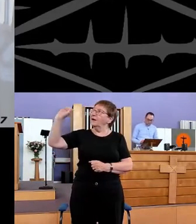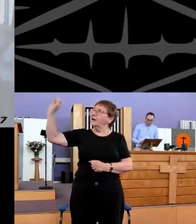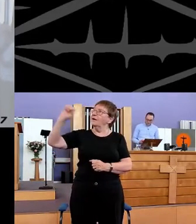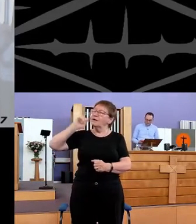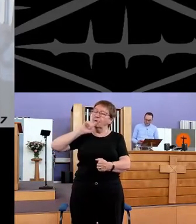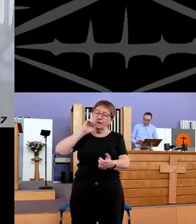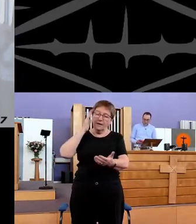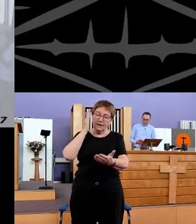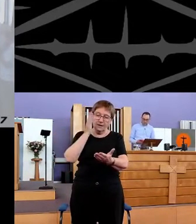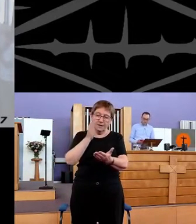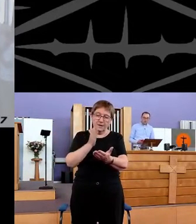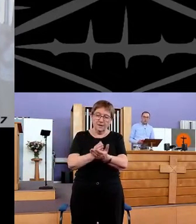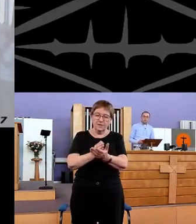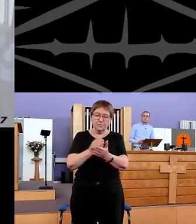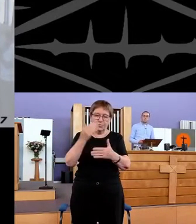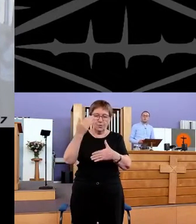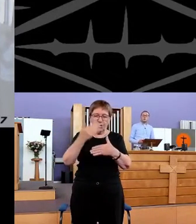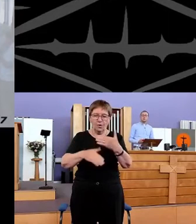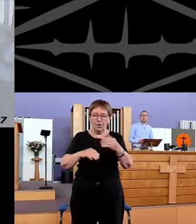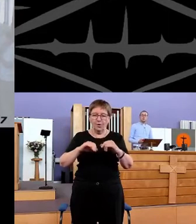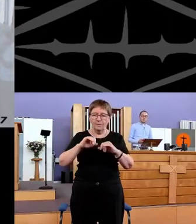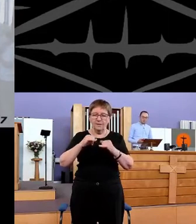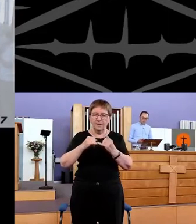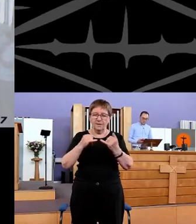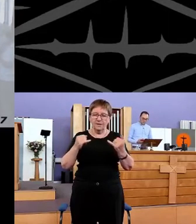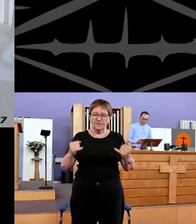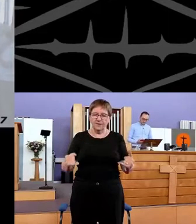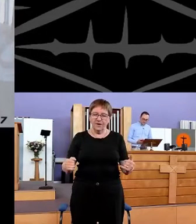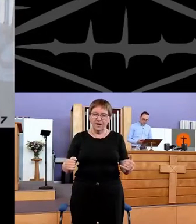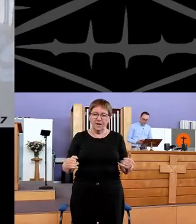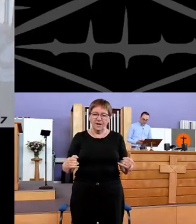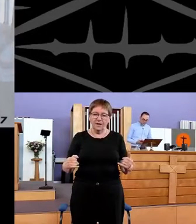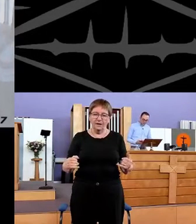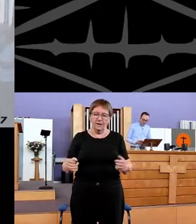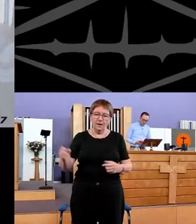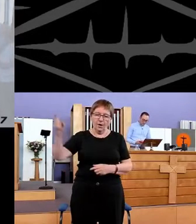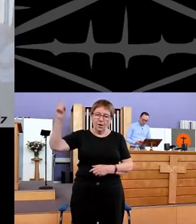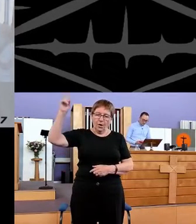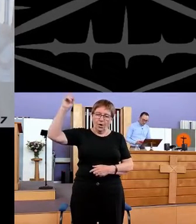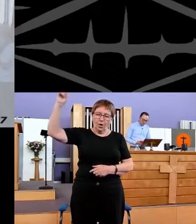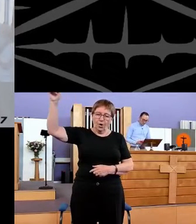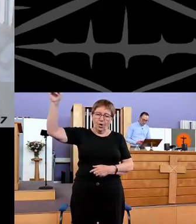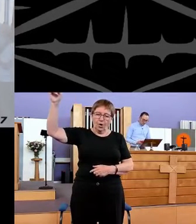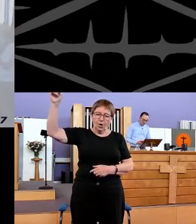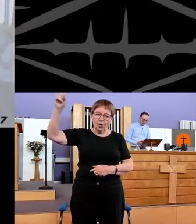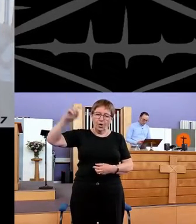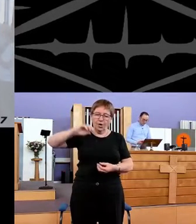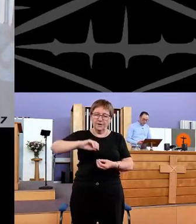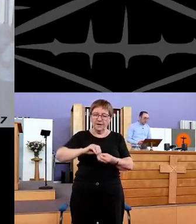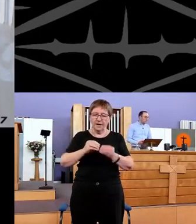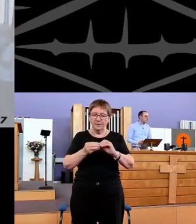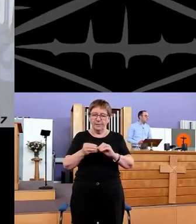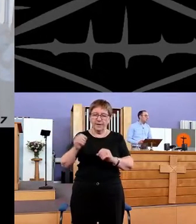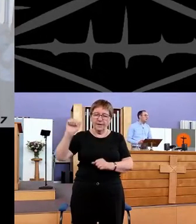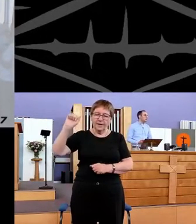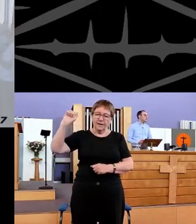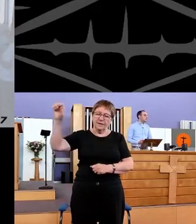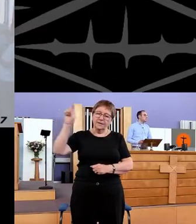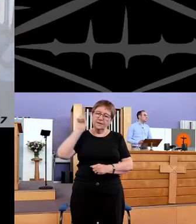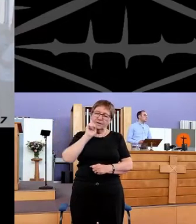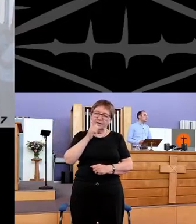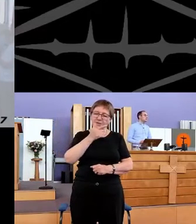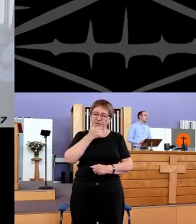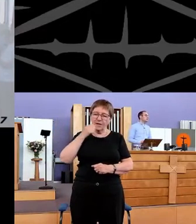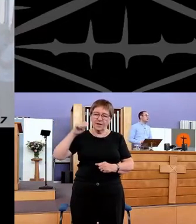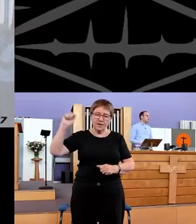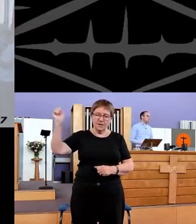shall His promise fail. All that made